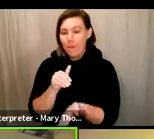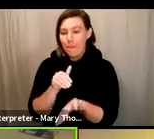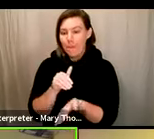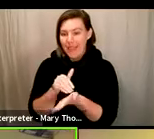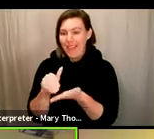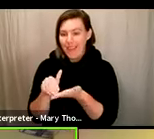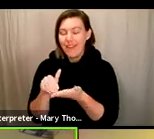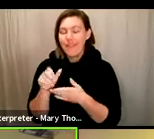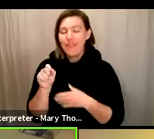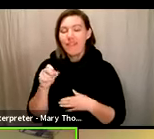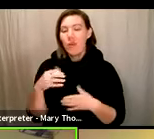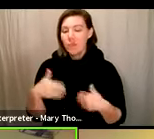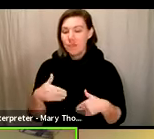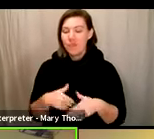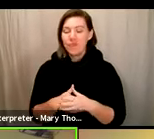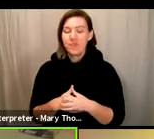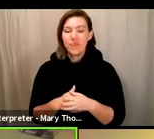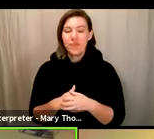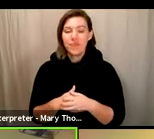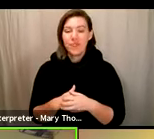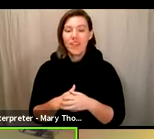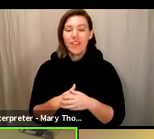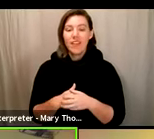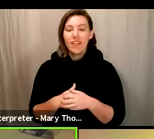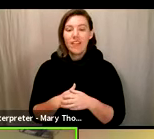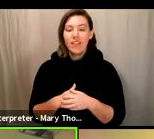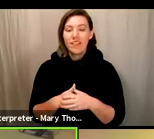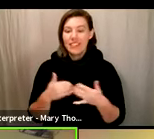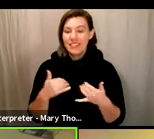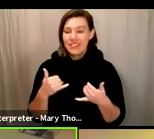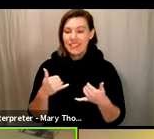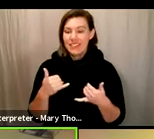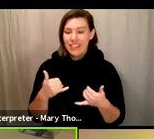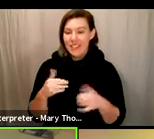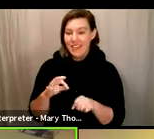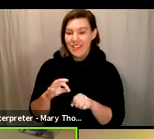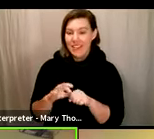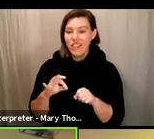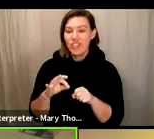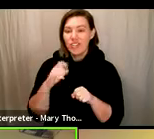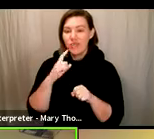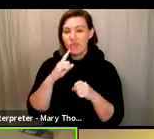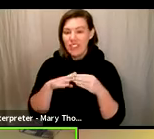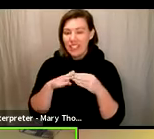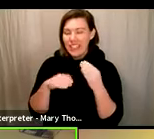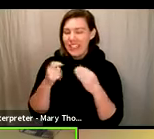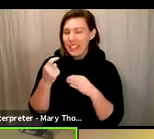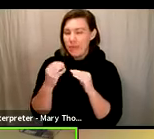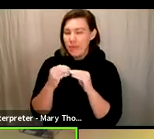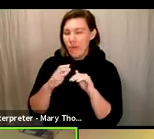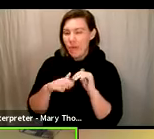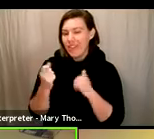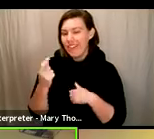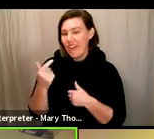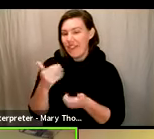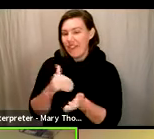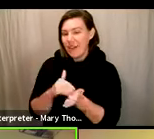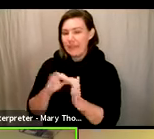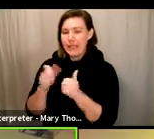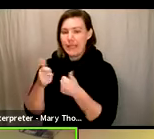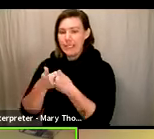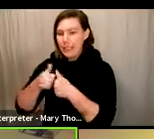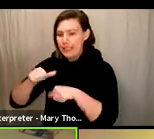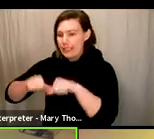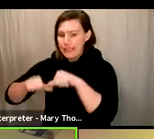election we ended with just over the 11,000 mail ballot challenges. Interestingly enough, of all of those mail ballot